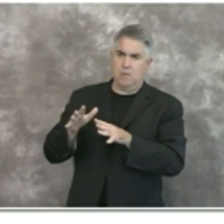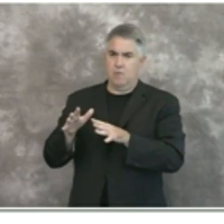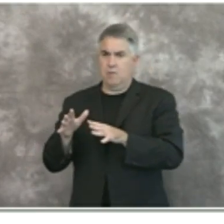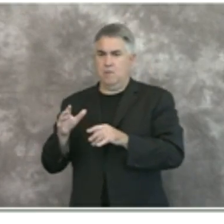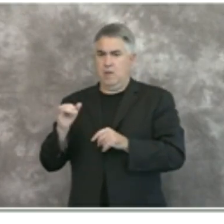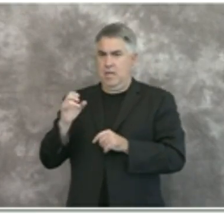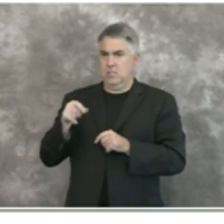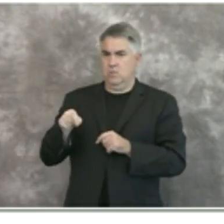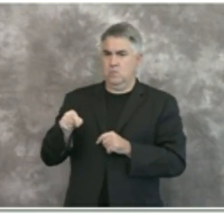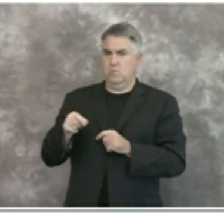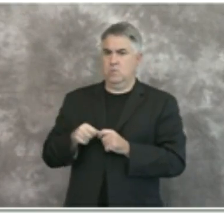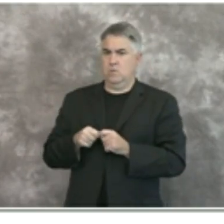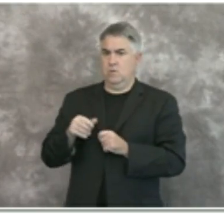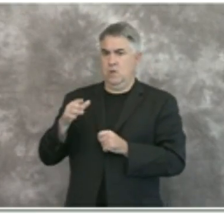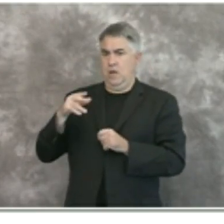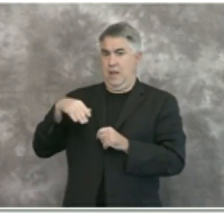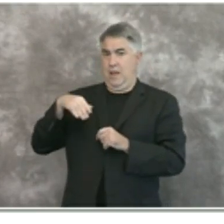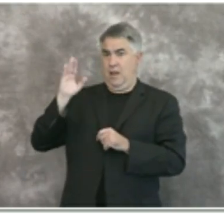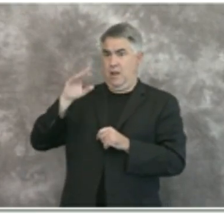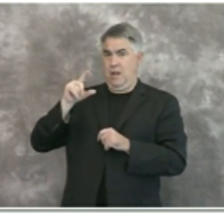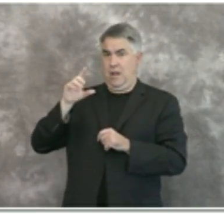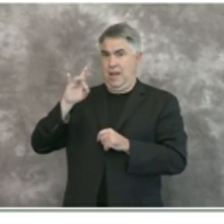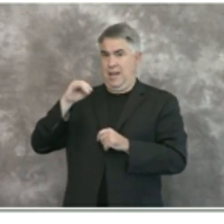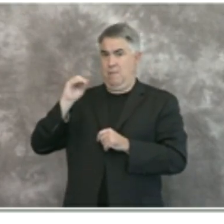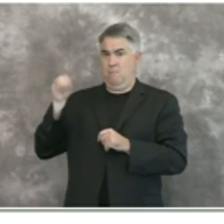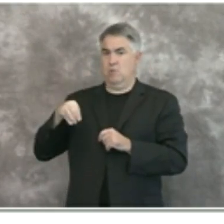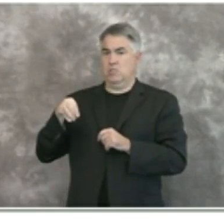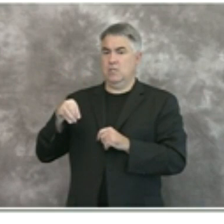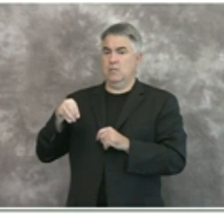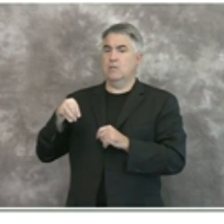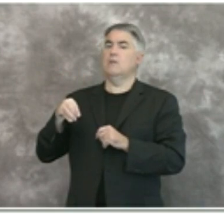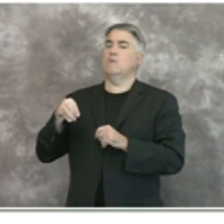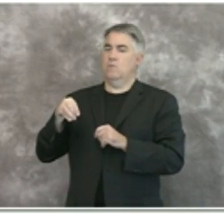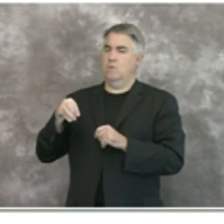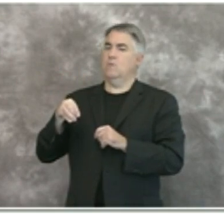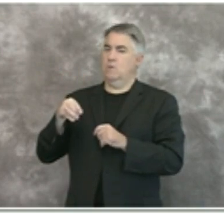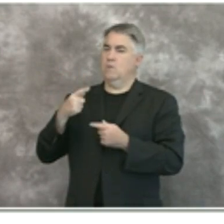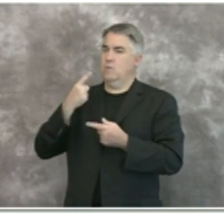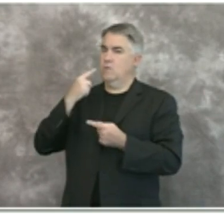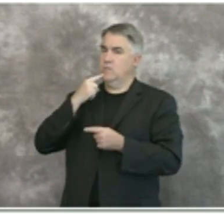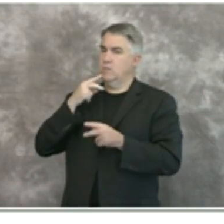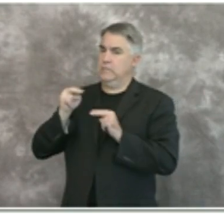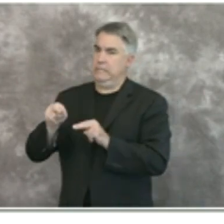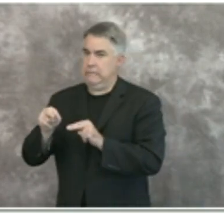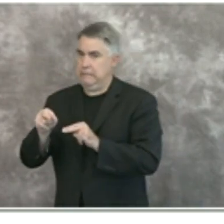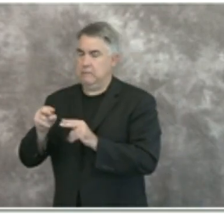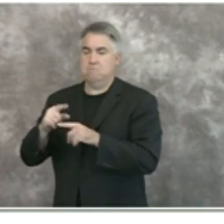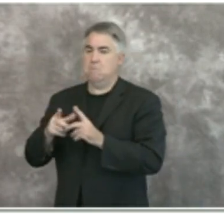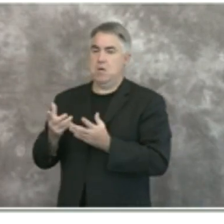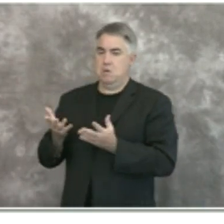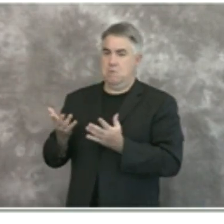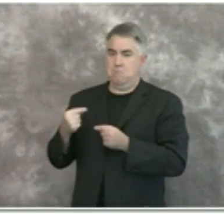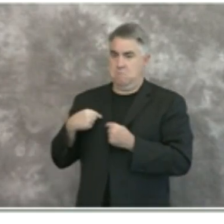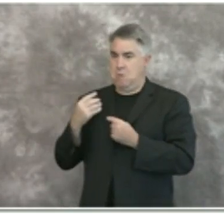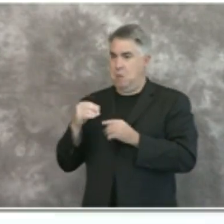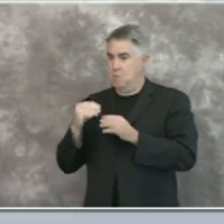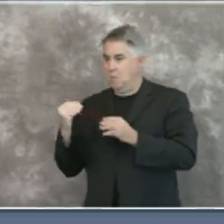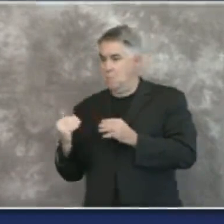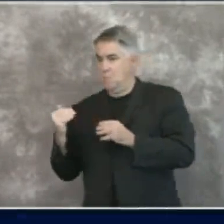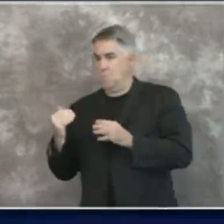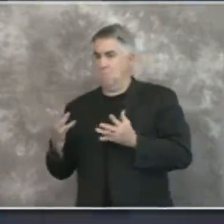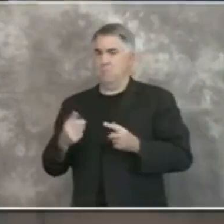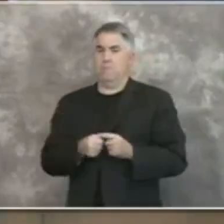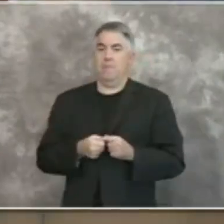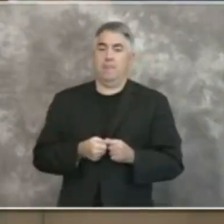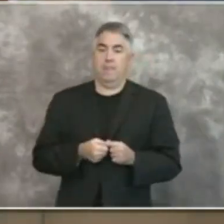above 80 percent uh that would be one of the triggers so again uh we are doing well uh in regards to that metric um that concludes my